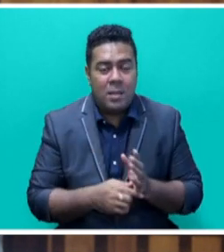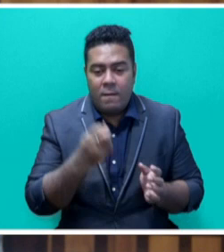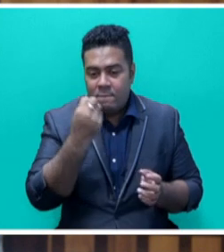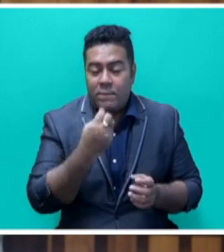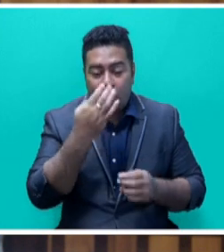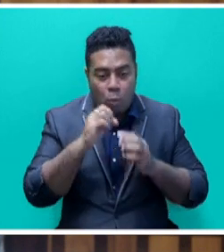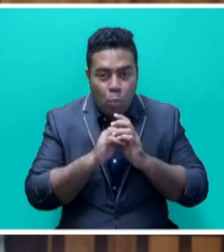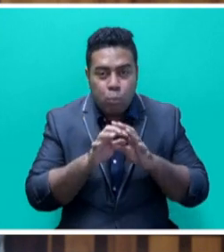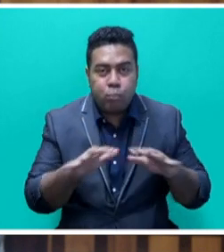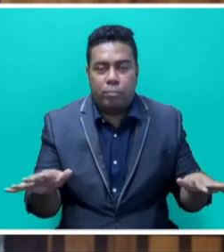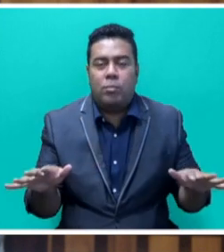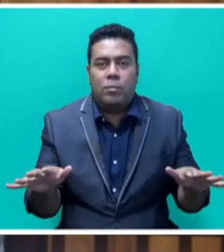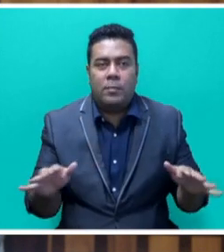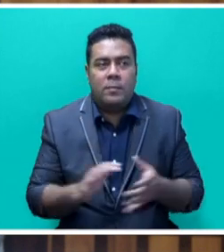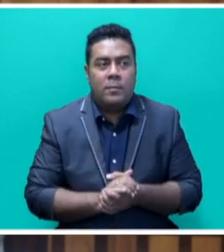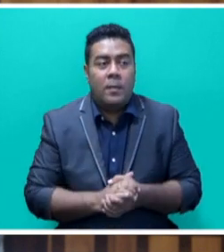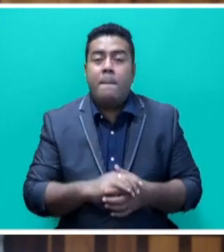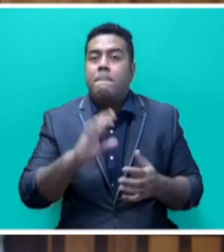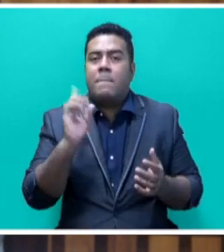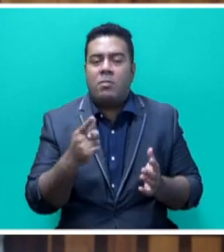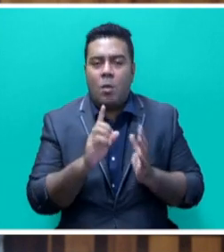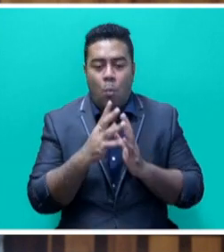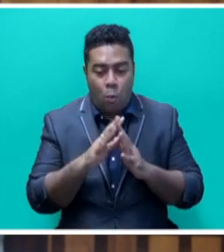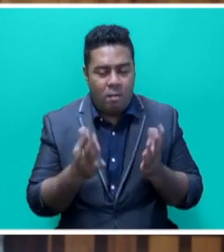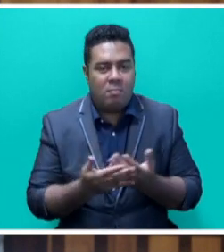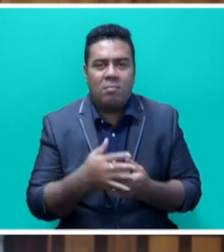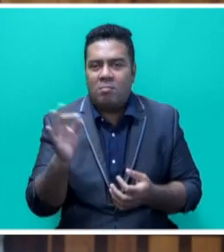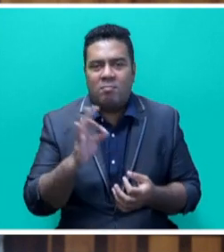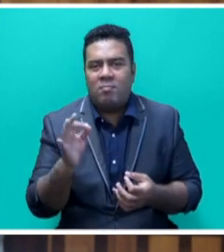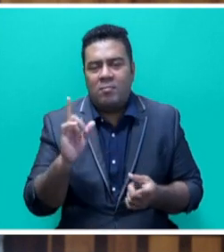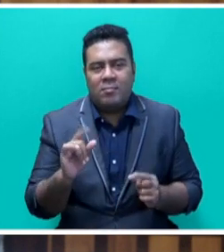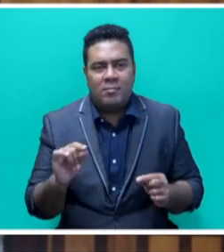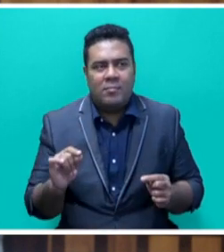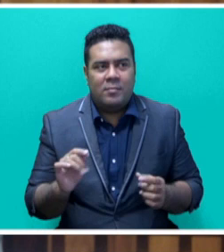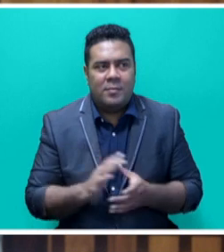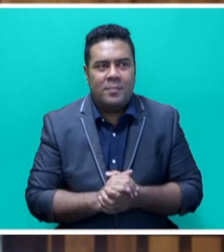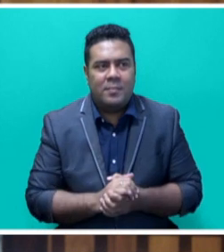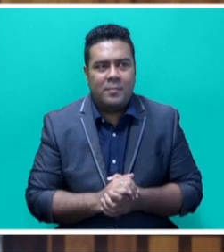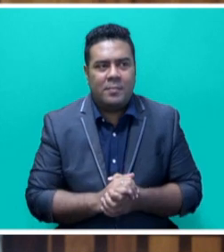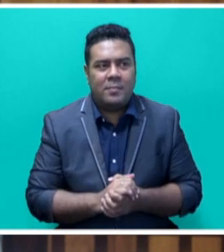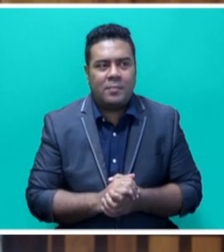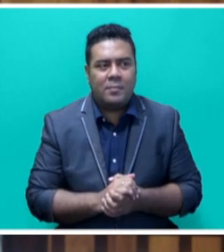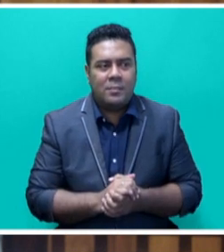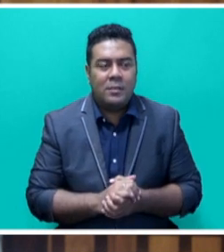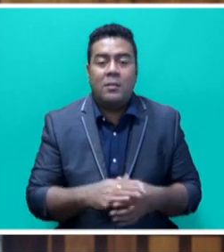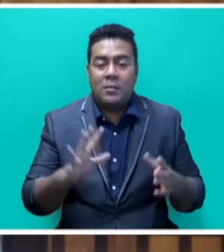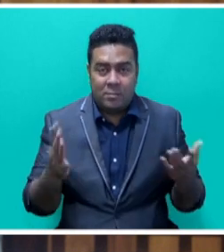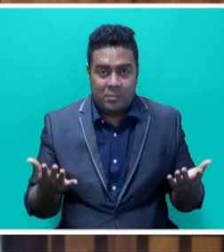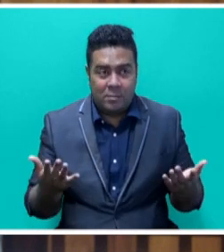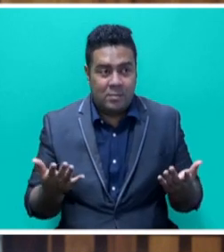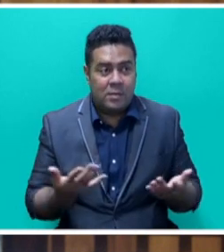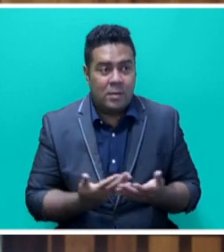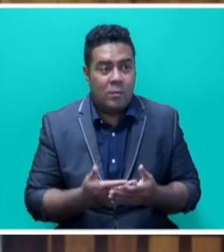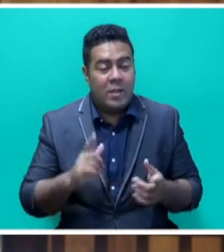spread like wildfire. Yet the world did little collectively and proactively to combat this threat. The current circumstances